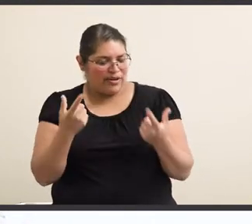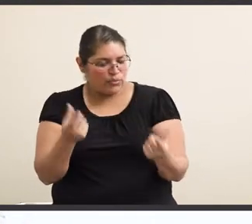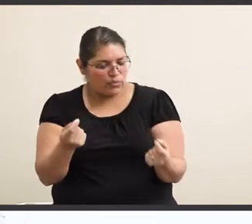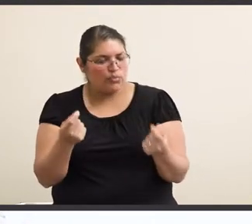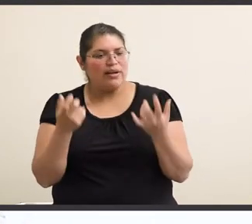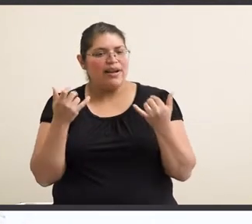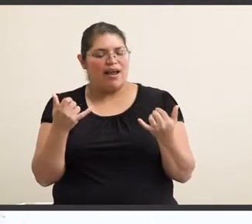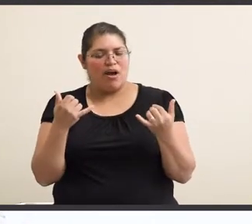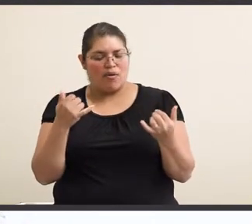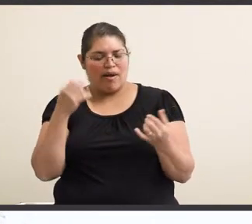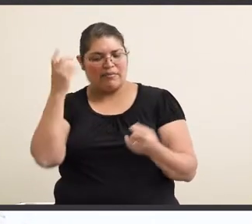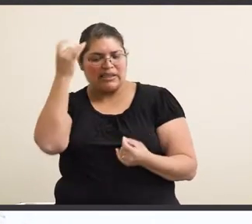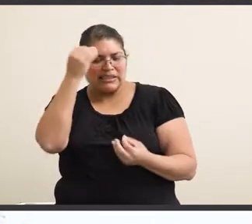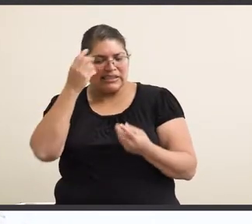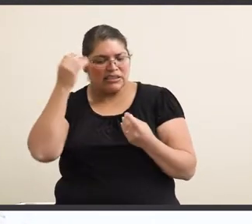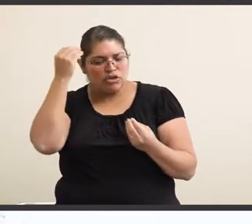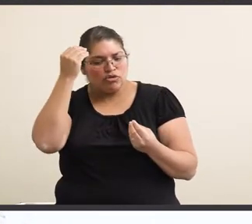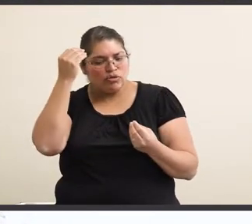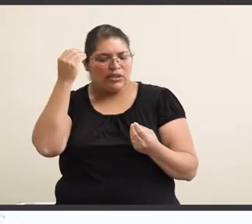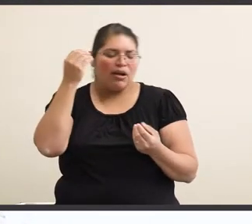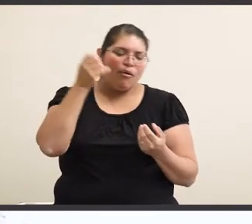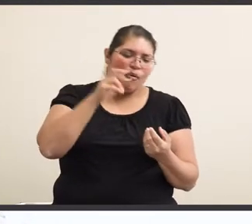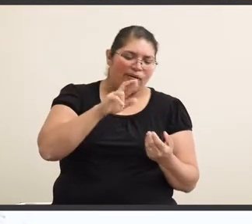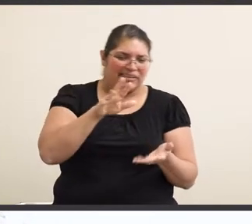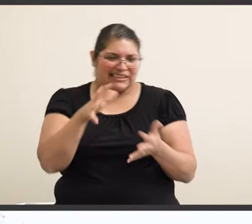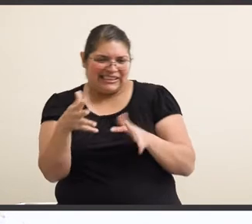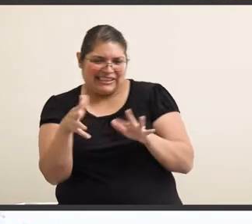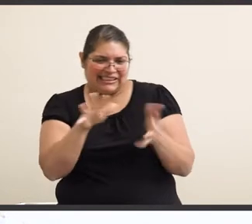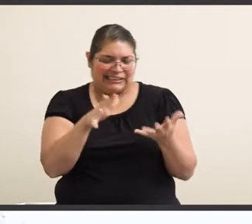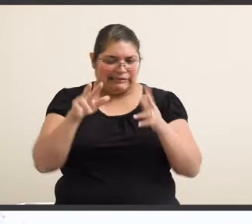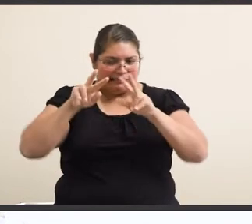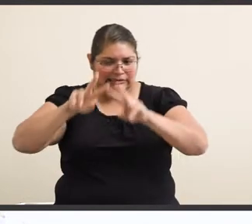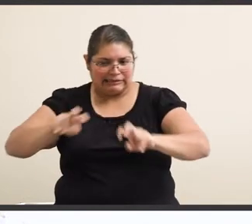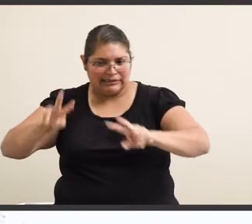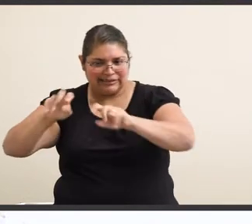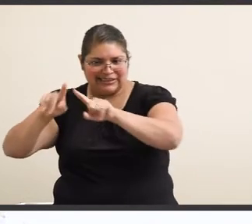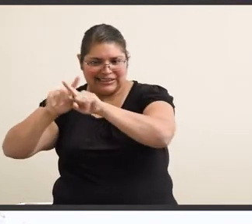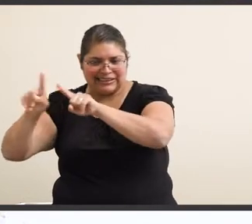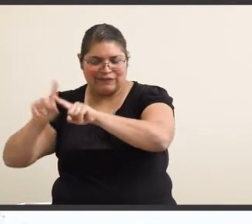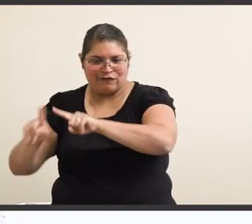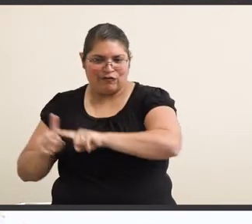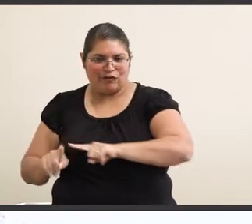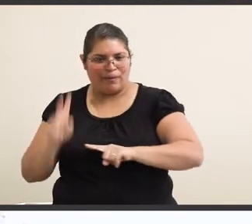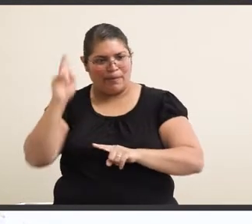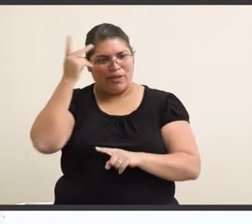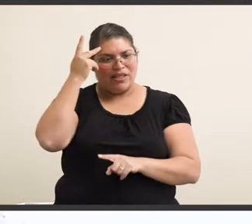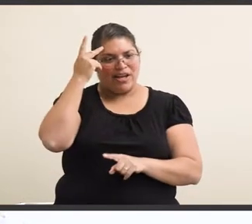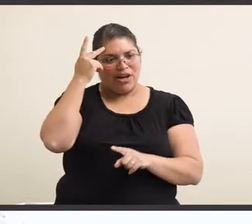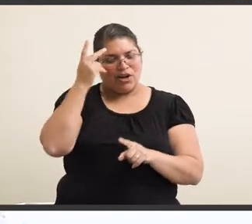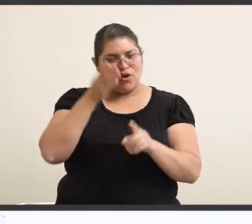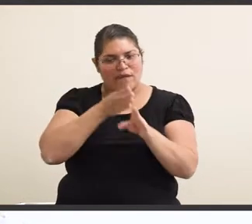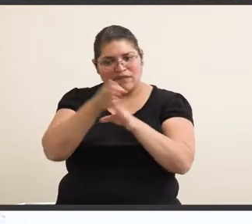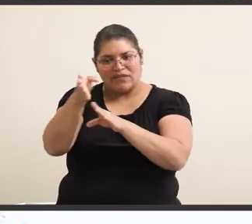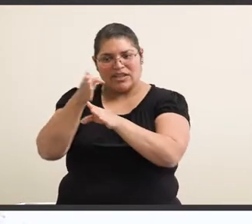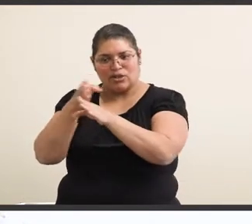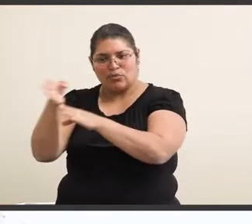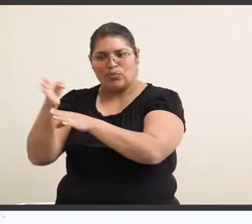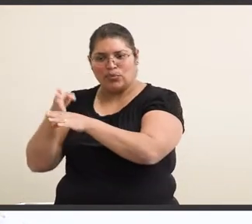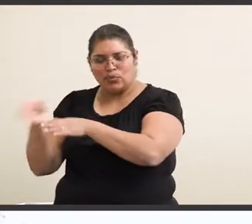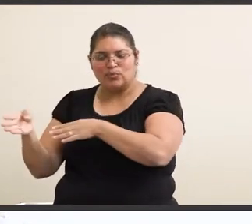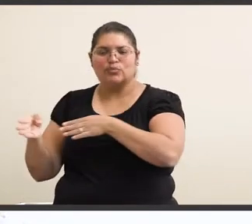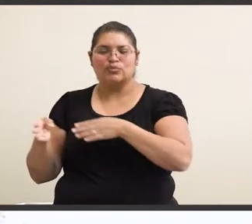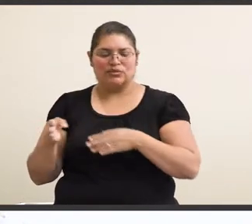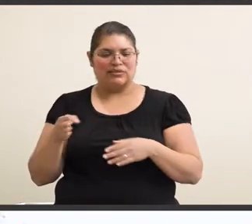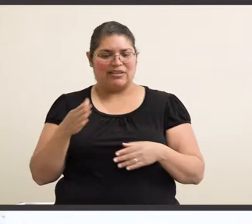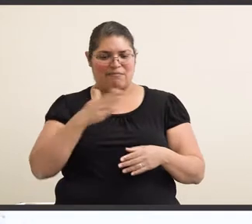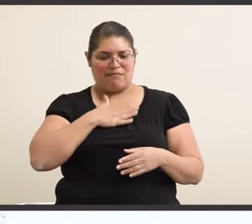I'm now, uh, considering or kind of examining different, uh, political fields in what